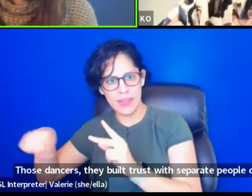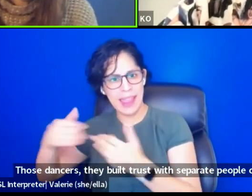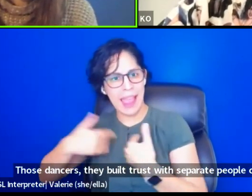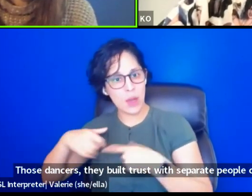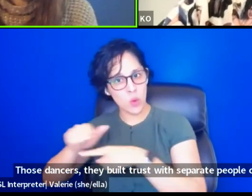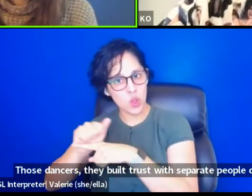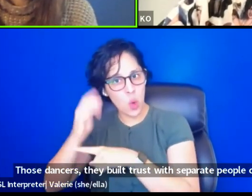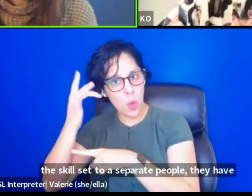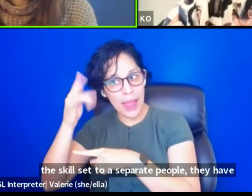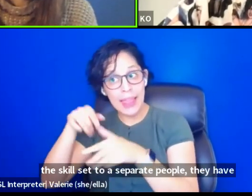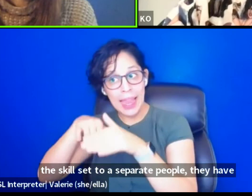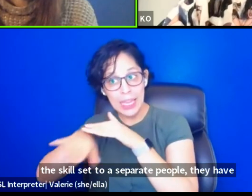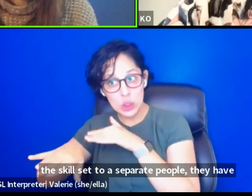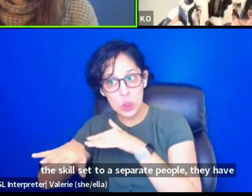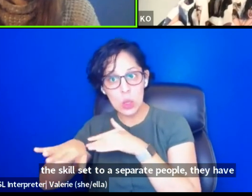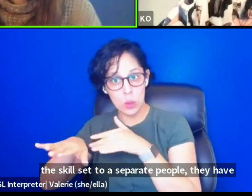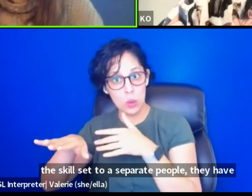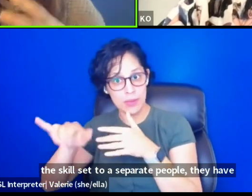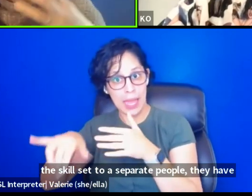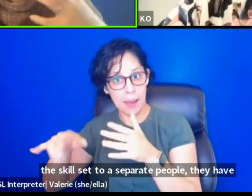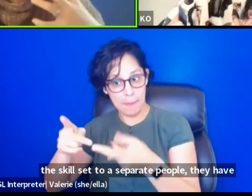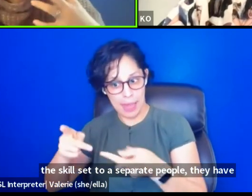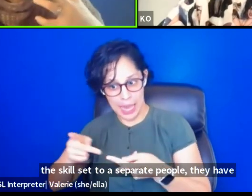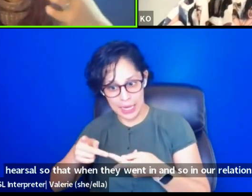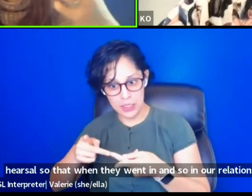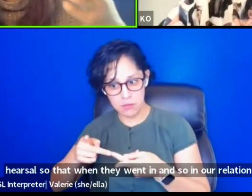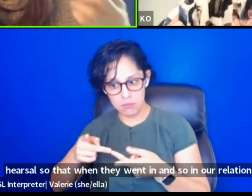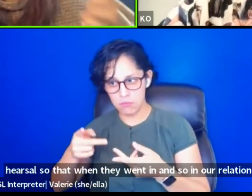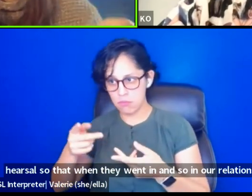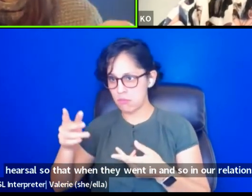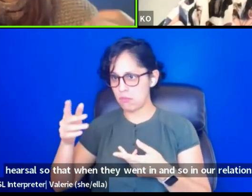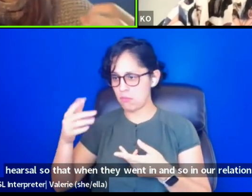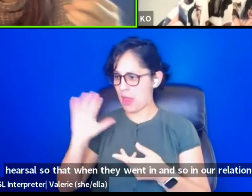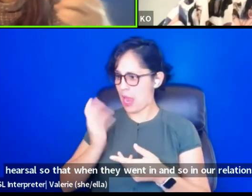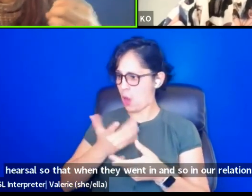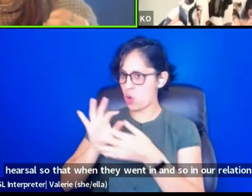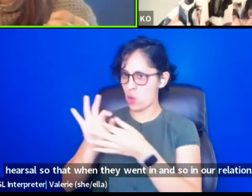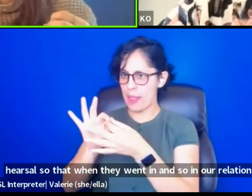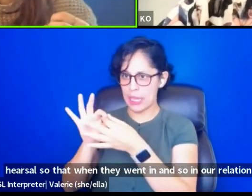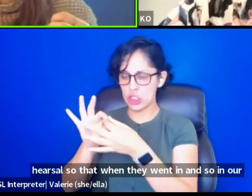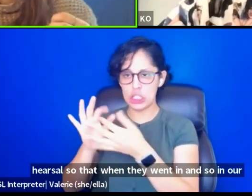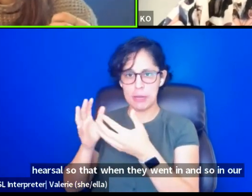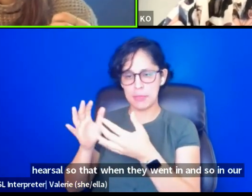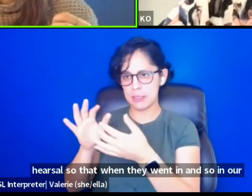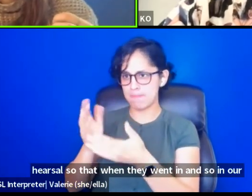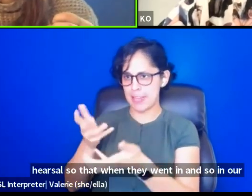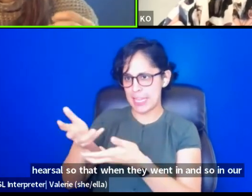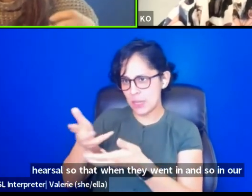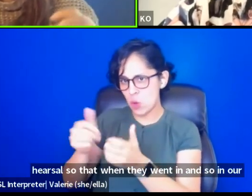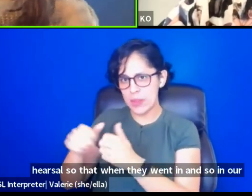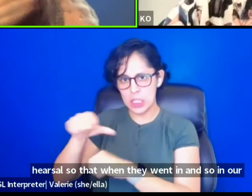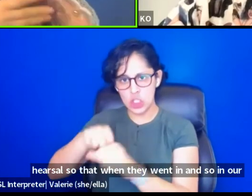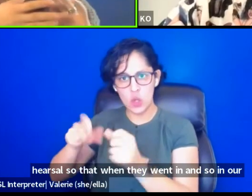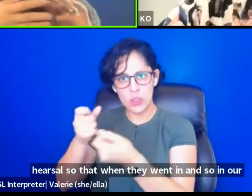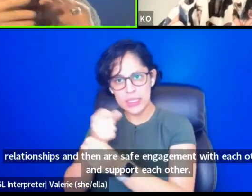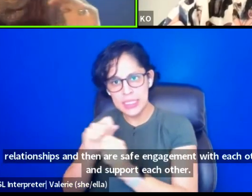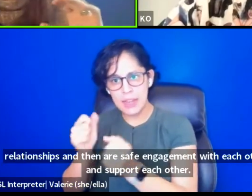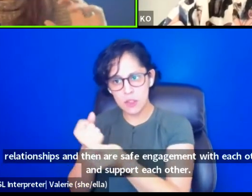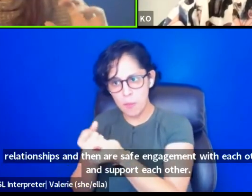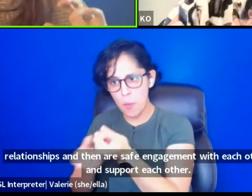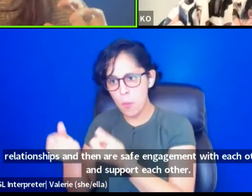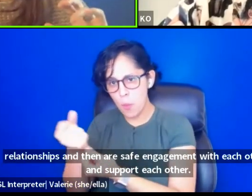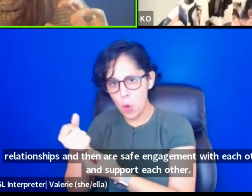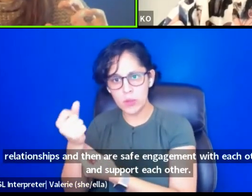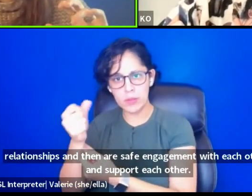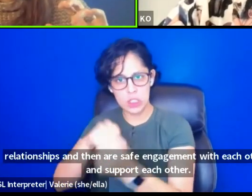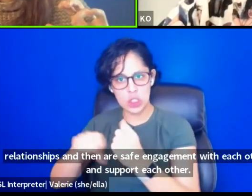that when they went in and so in our relationships and in our safe engagement with each other and support of each other, what rehearsal are